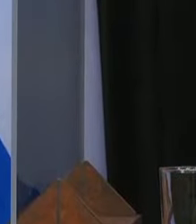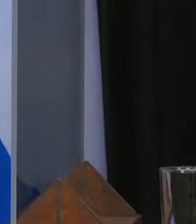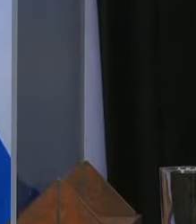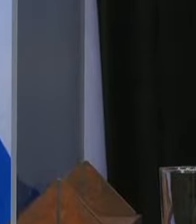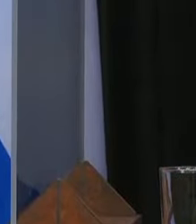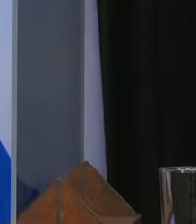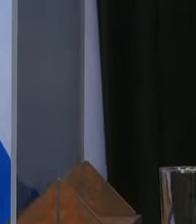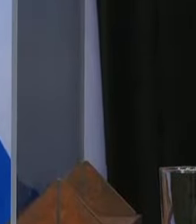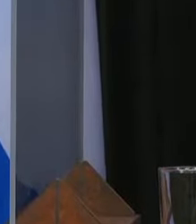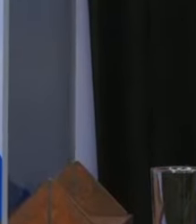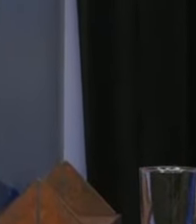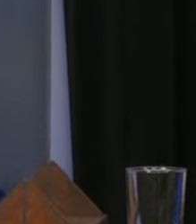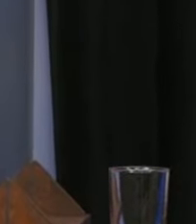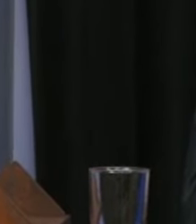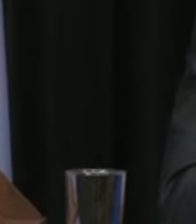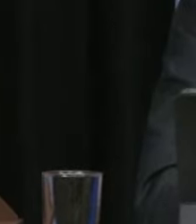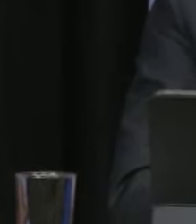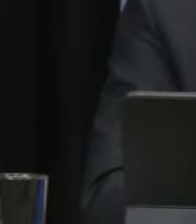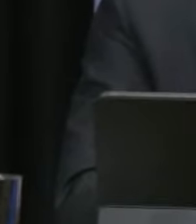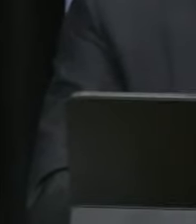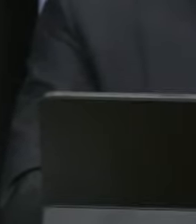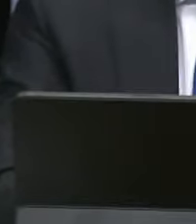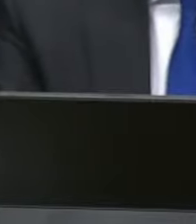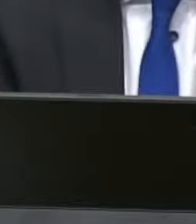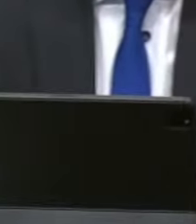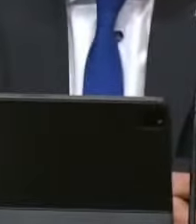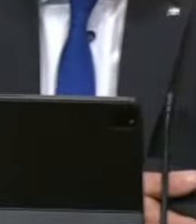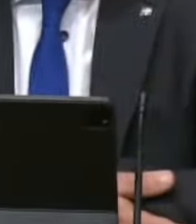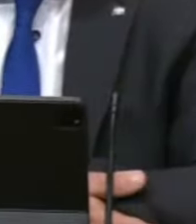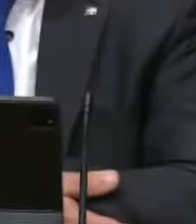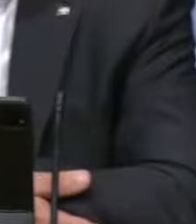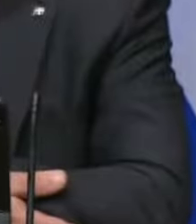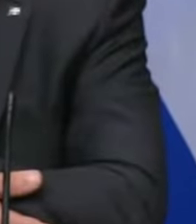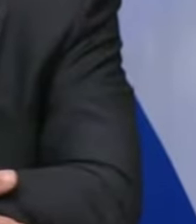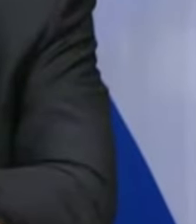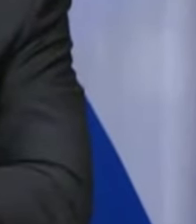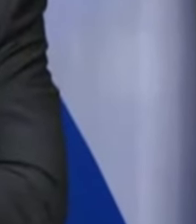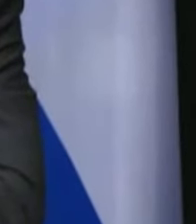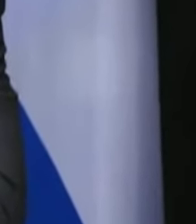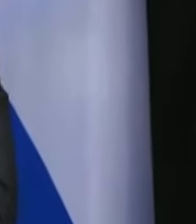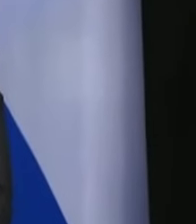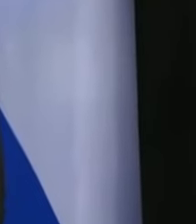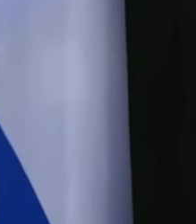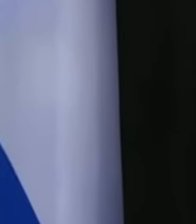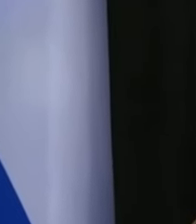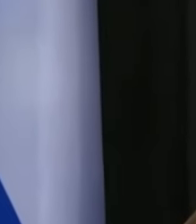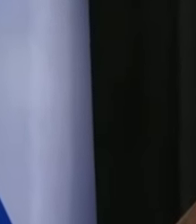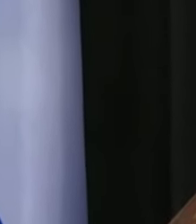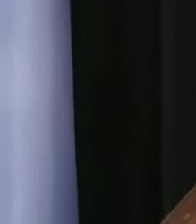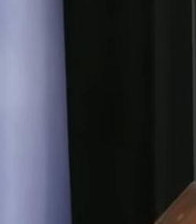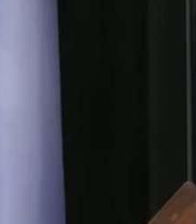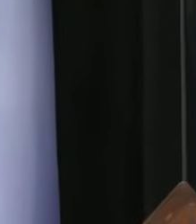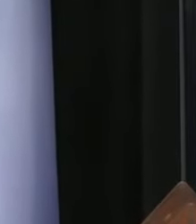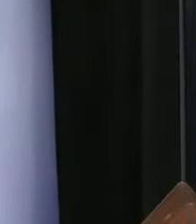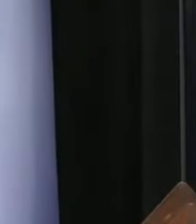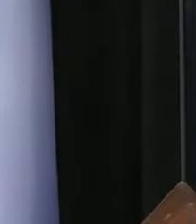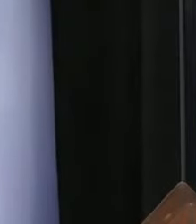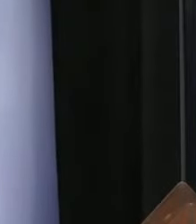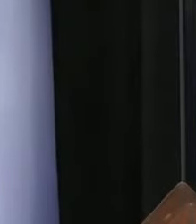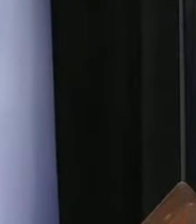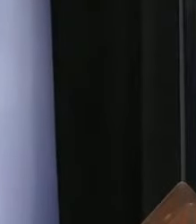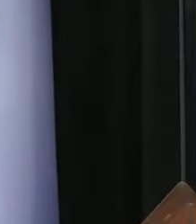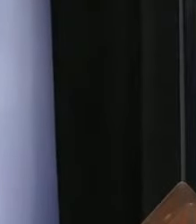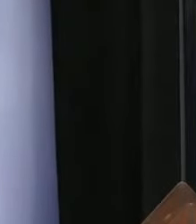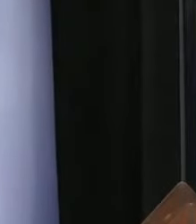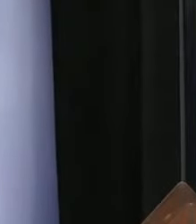of teens. Teens. It it does foster lots of excitement for some parents and other parents